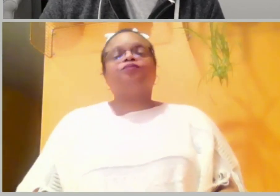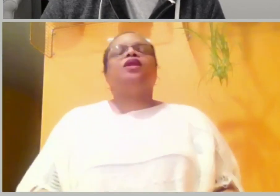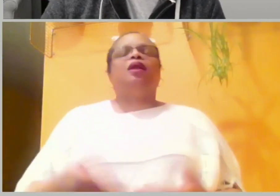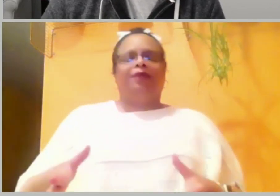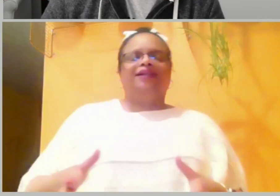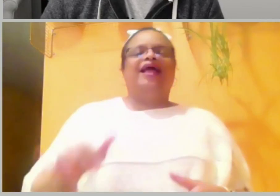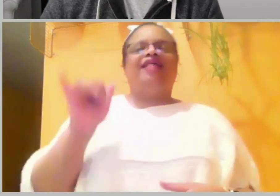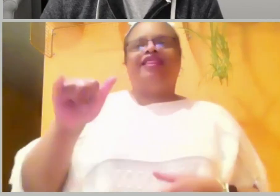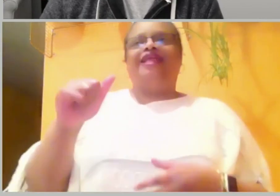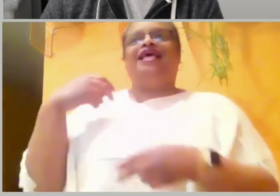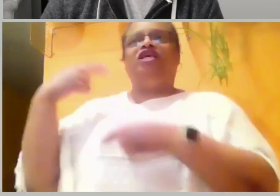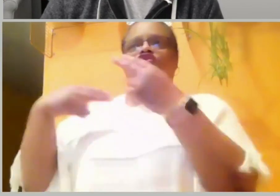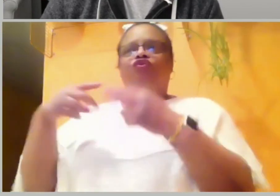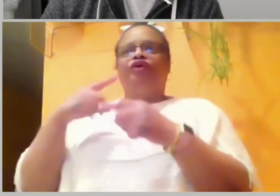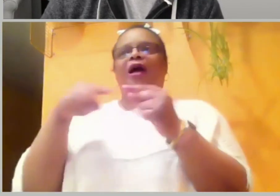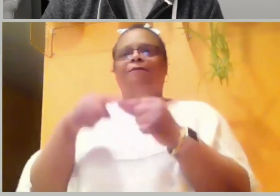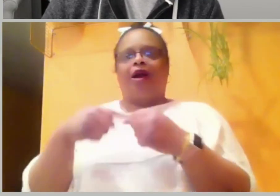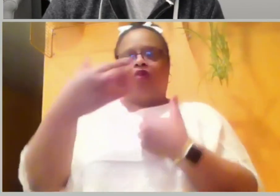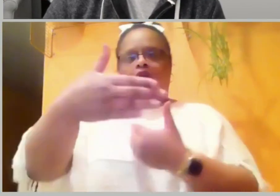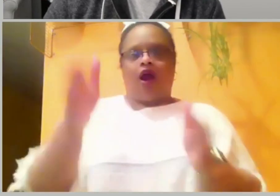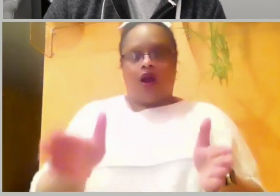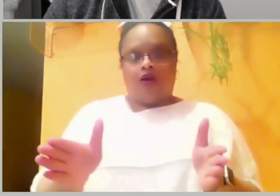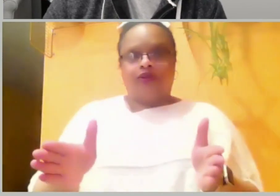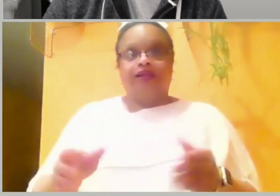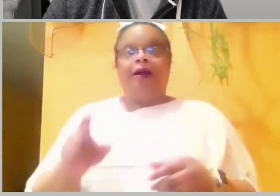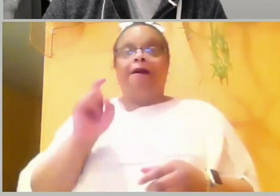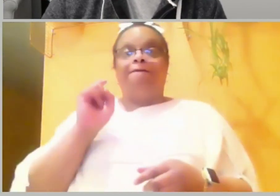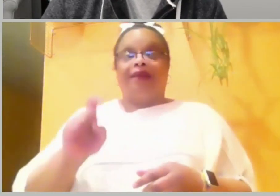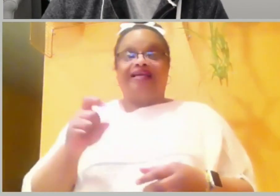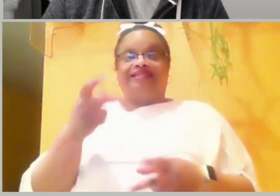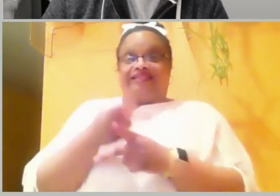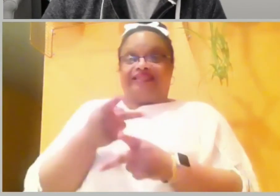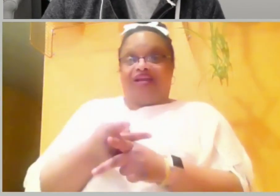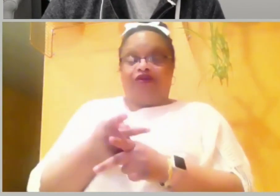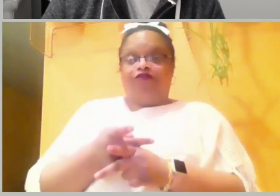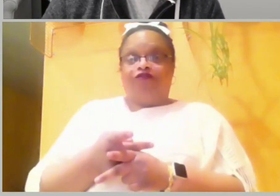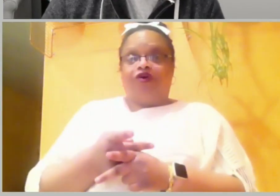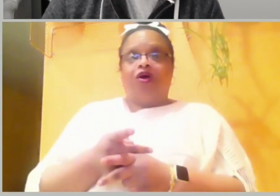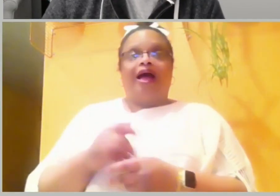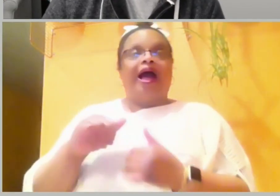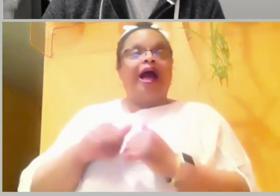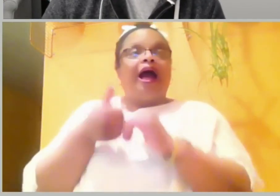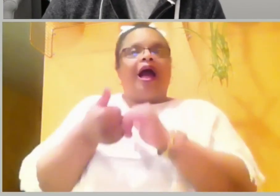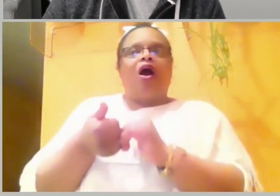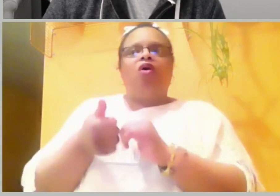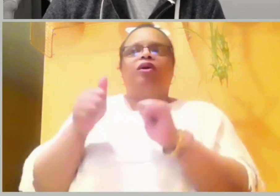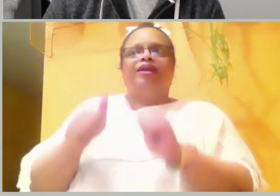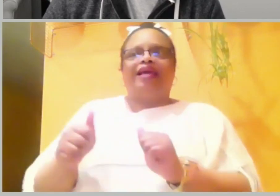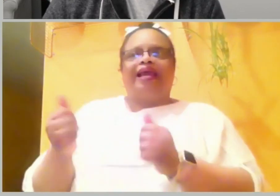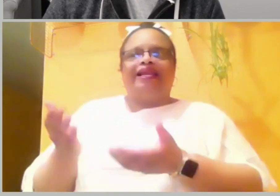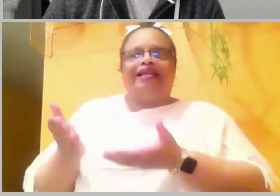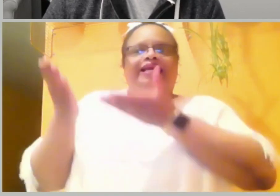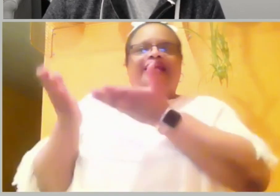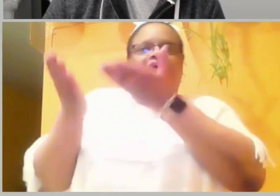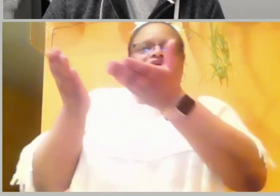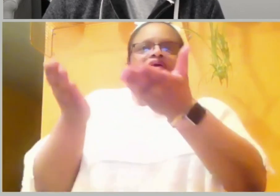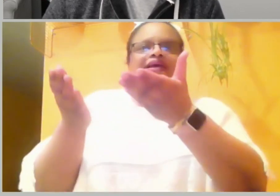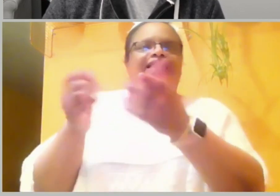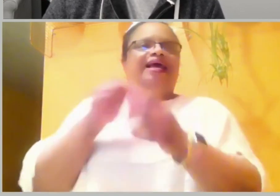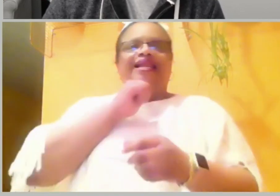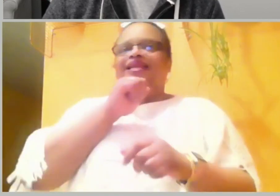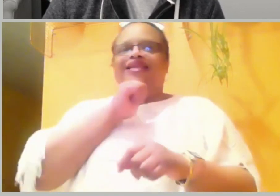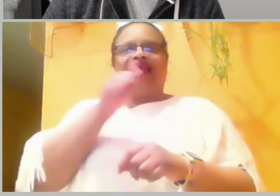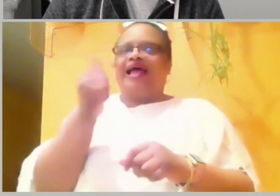So how do these lessons of carrying the Ark of God apply to us today? So for one, God cares deeply about